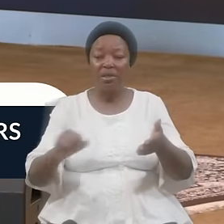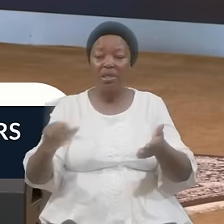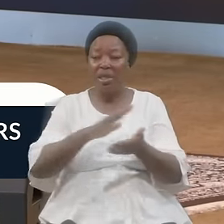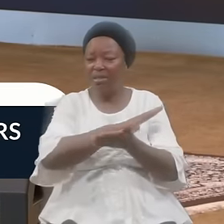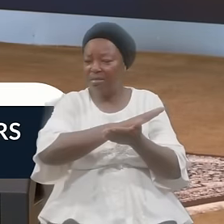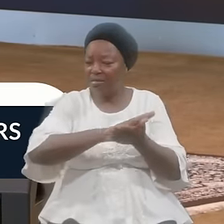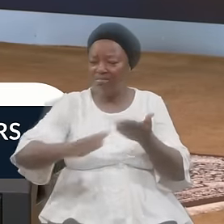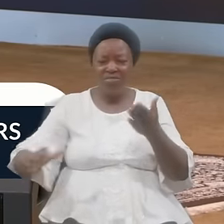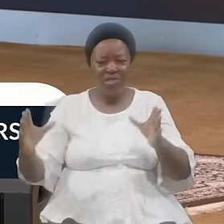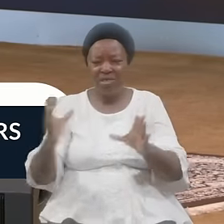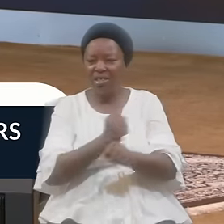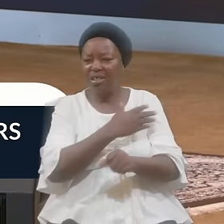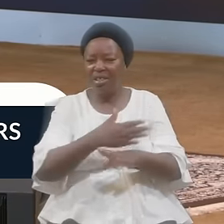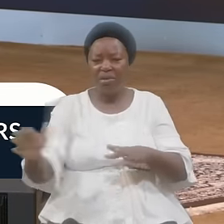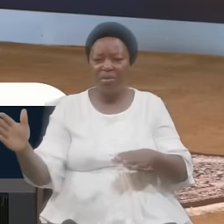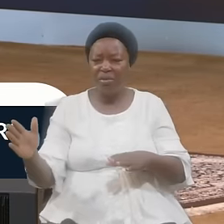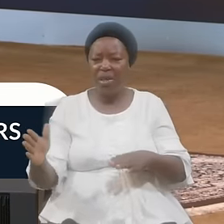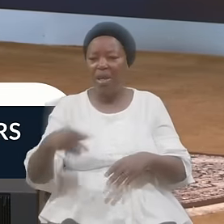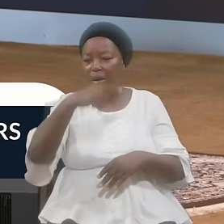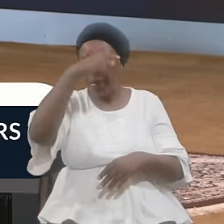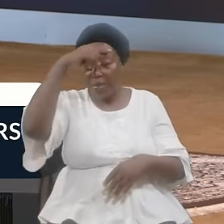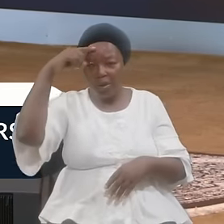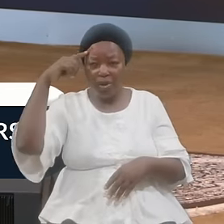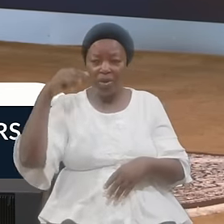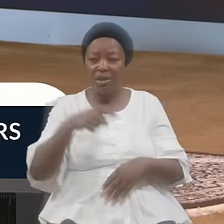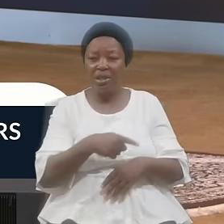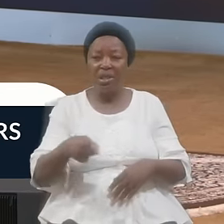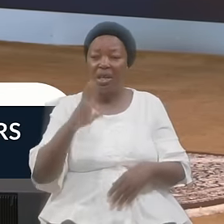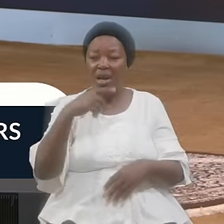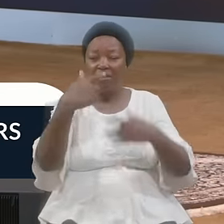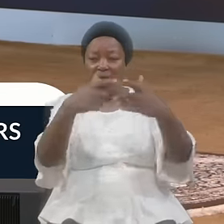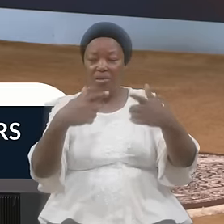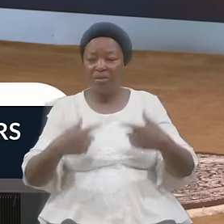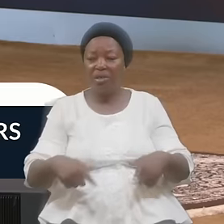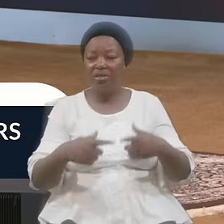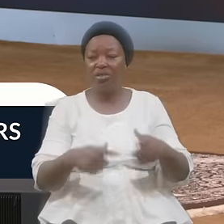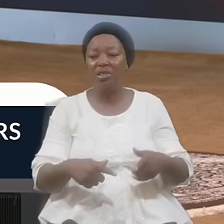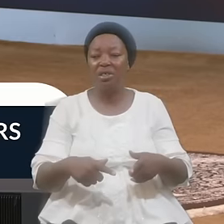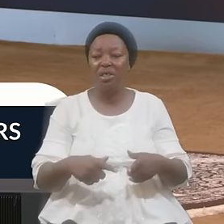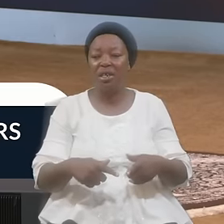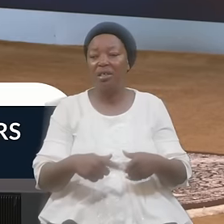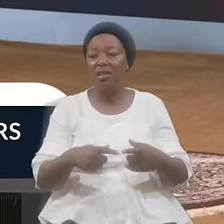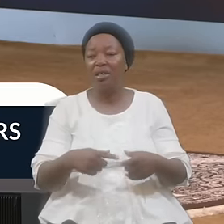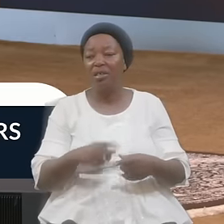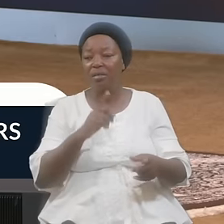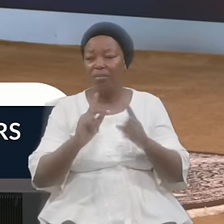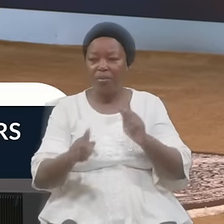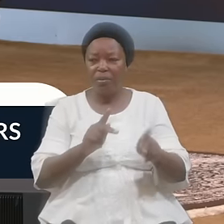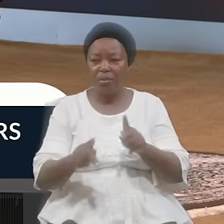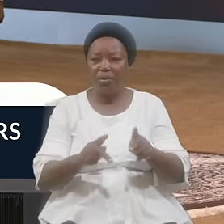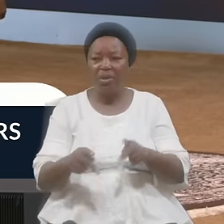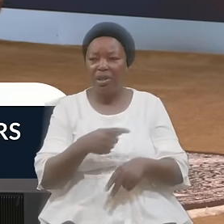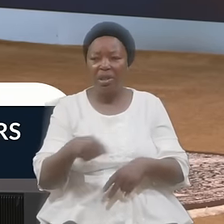Out Taking Them Out Because They're Controversial In Doctrine They're